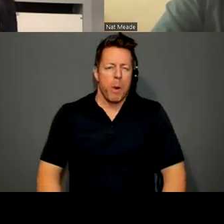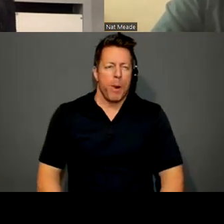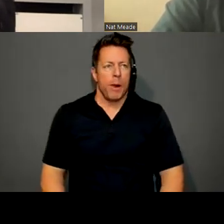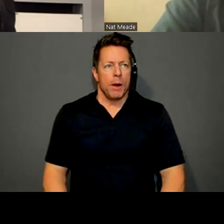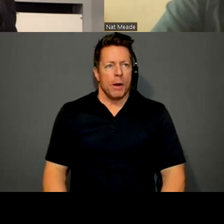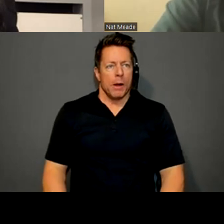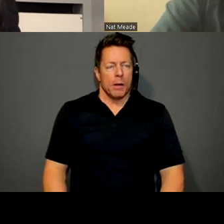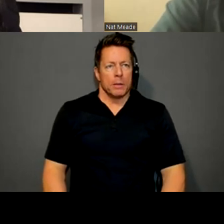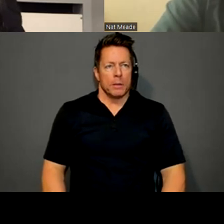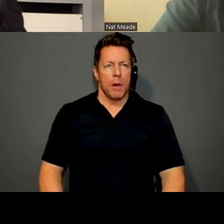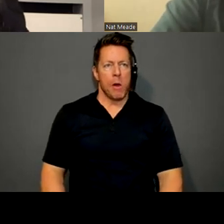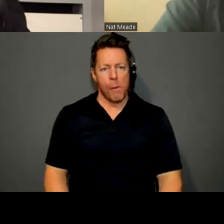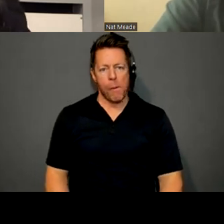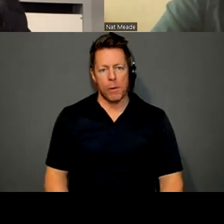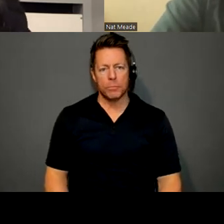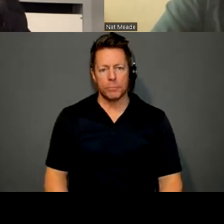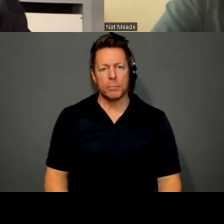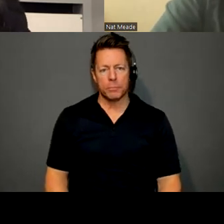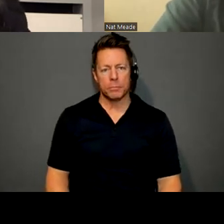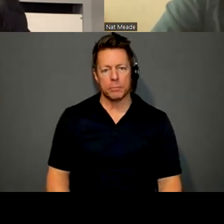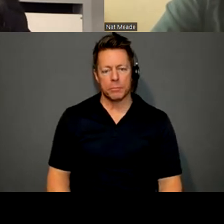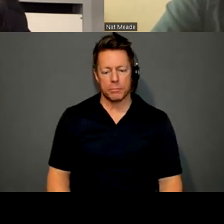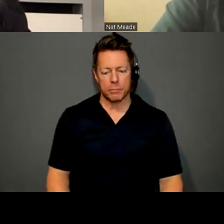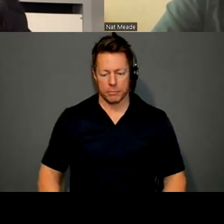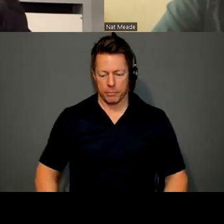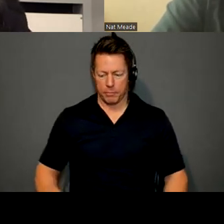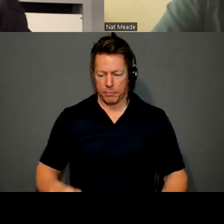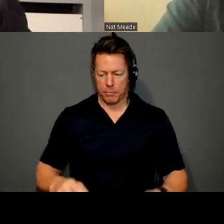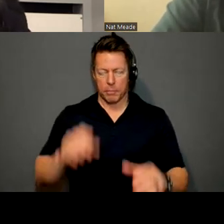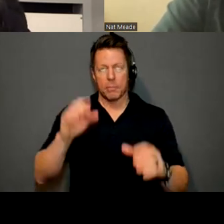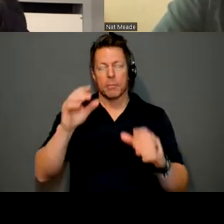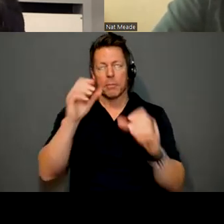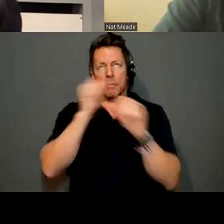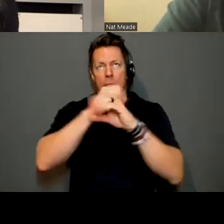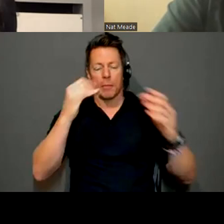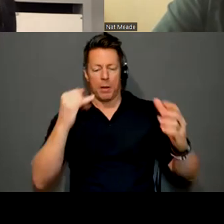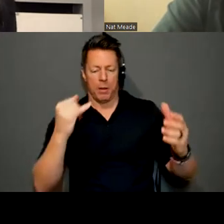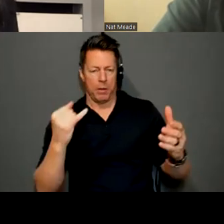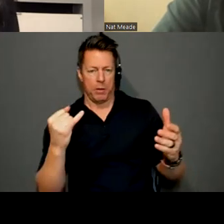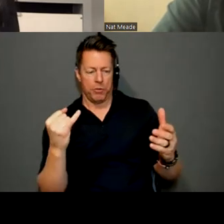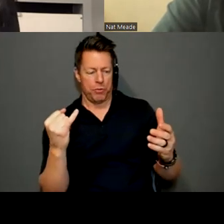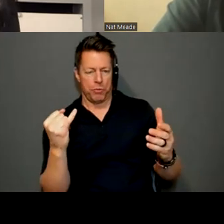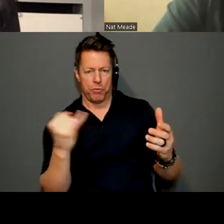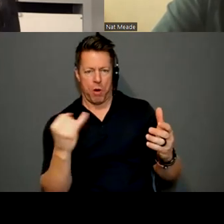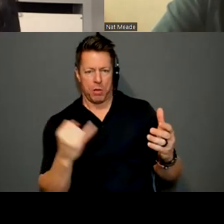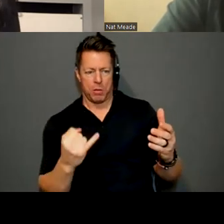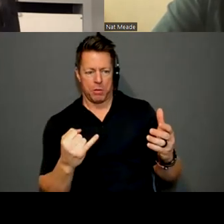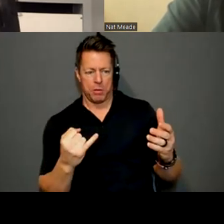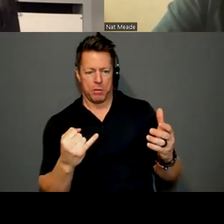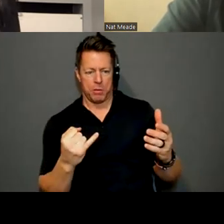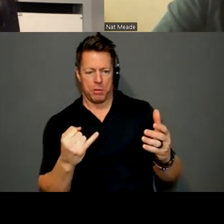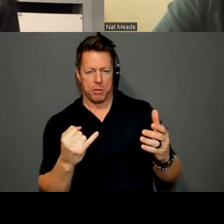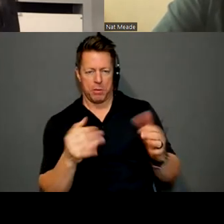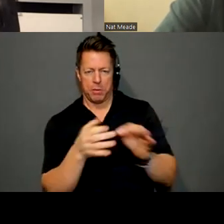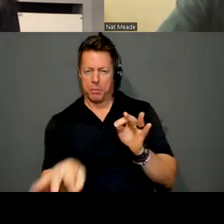the, the, kind of drawing of the image is not, it's, it's, it's not like super complicated, but